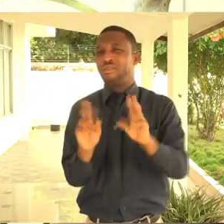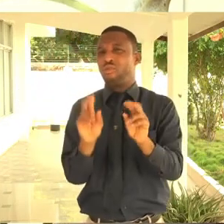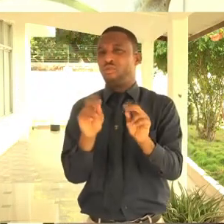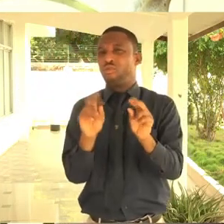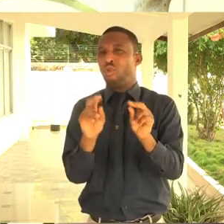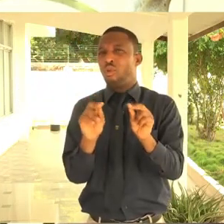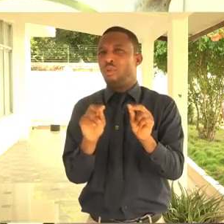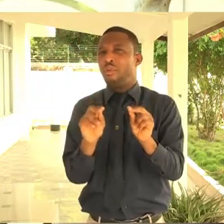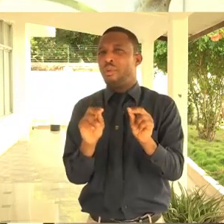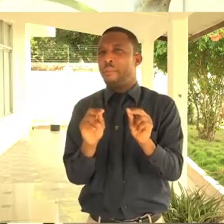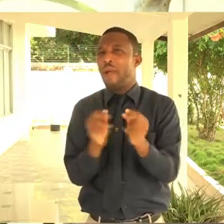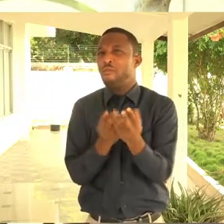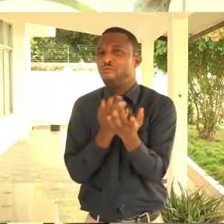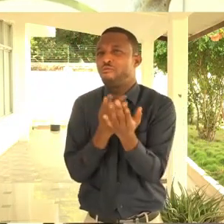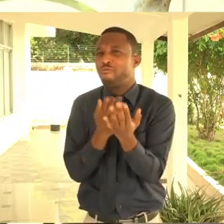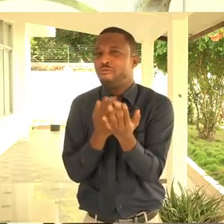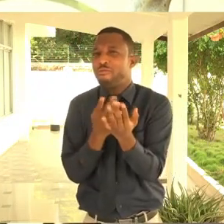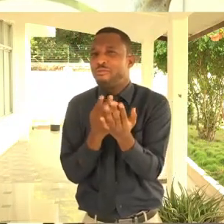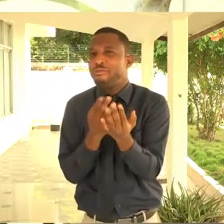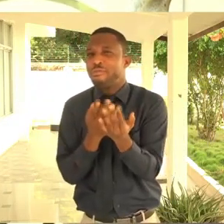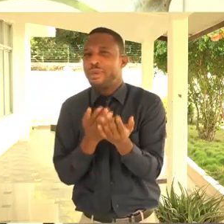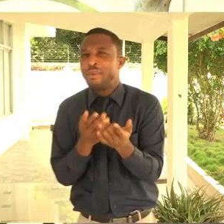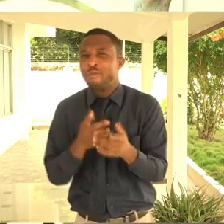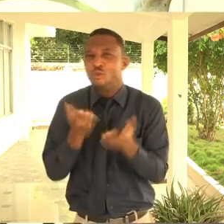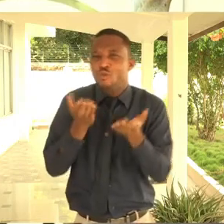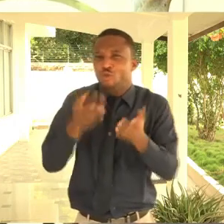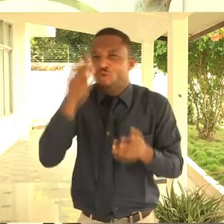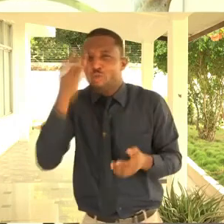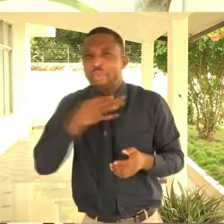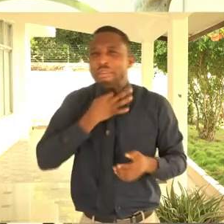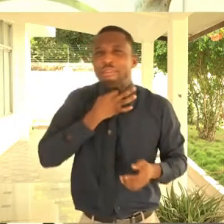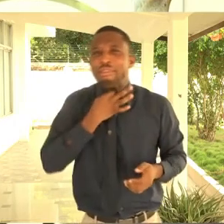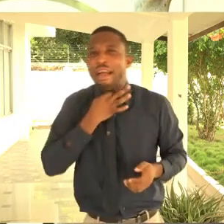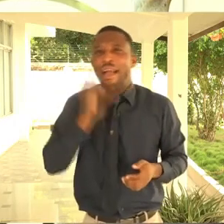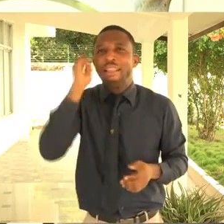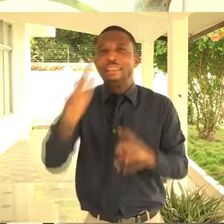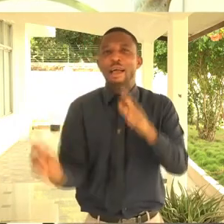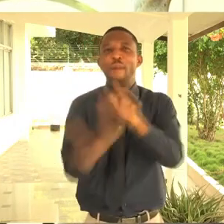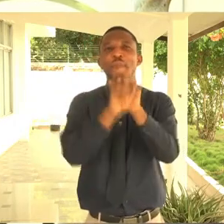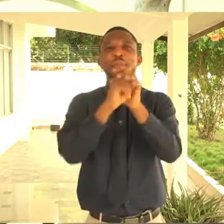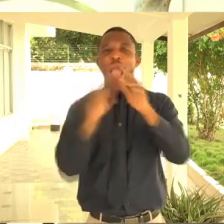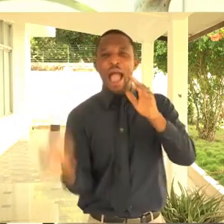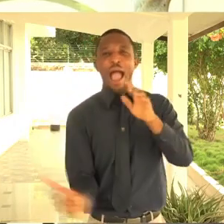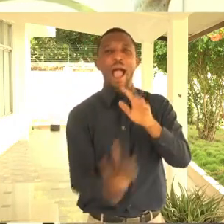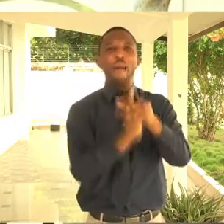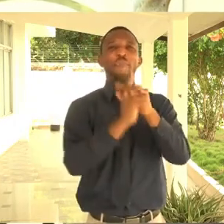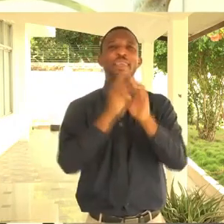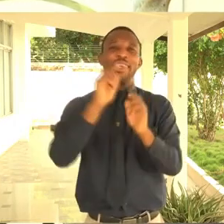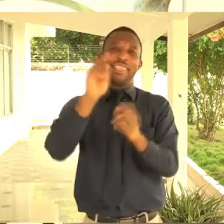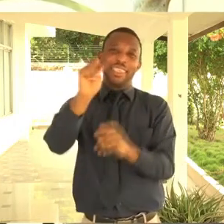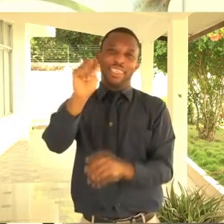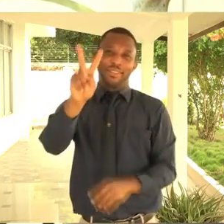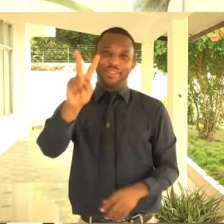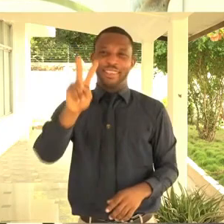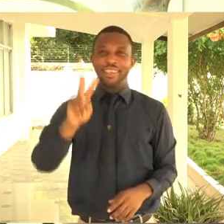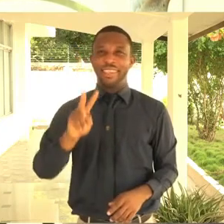that thing was shown on television for the first time. It was a Saturday. I remember clearly. And subsequently,